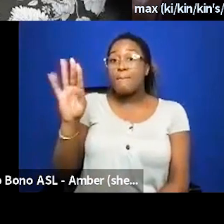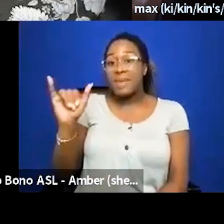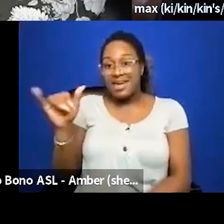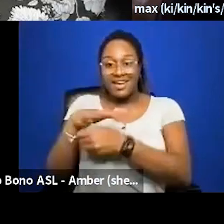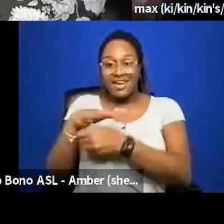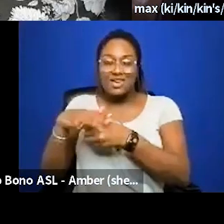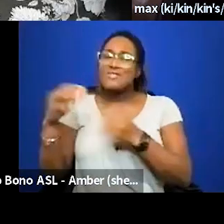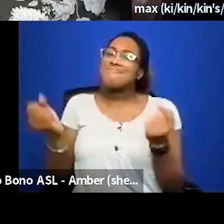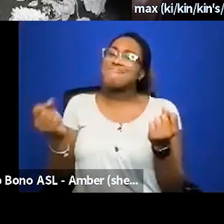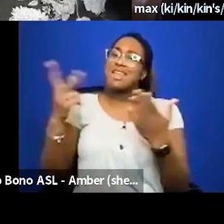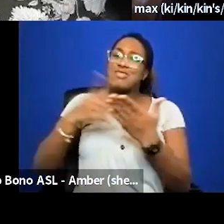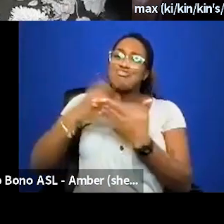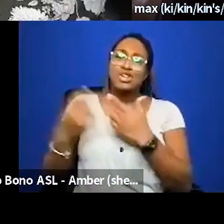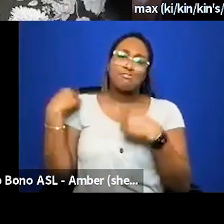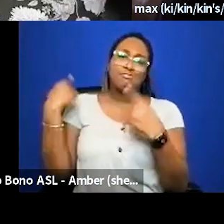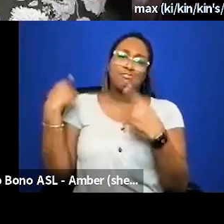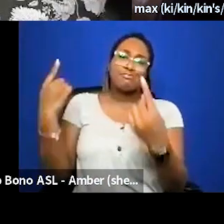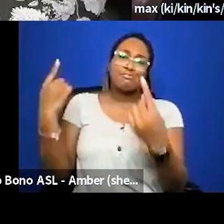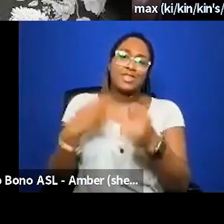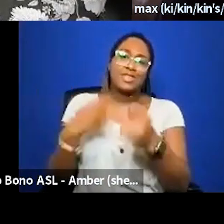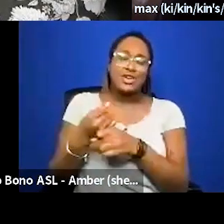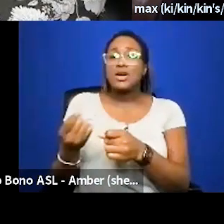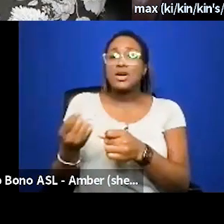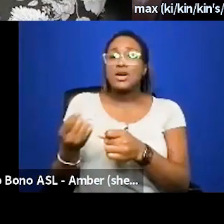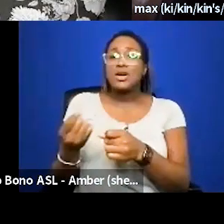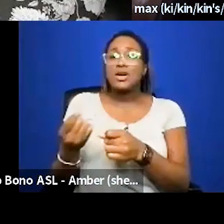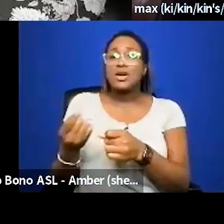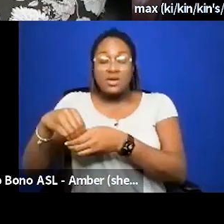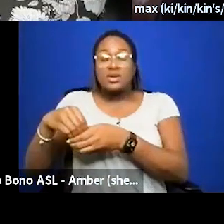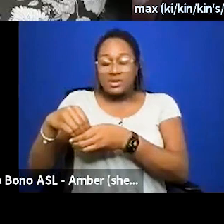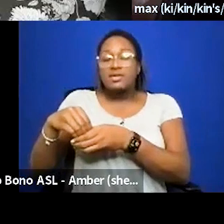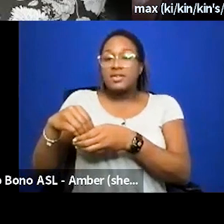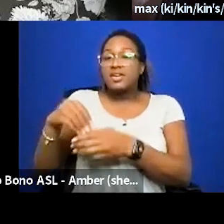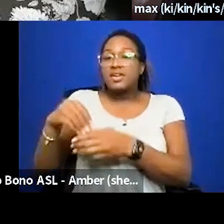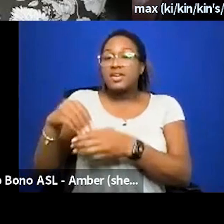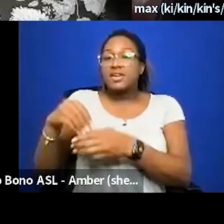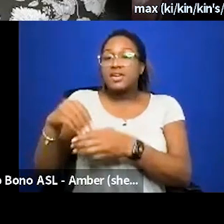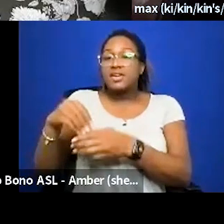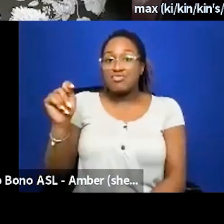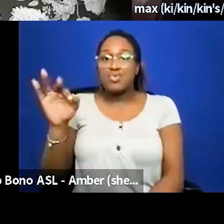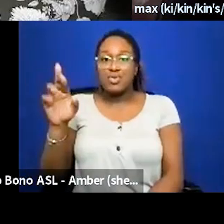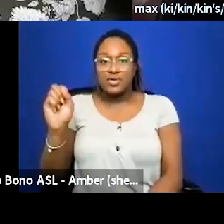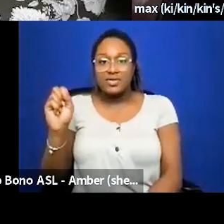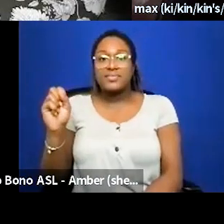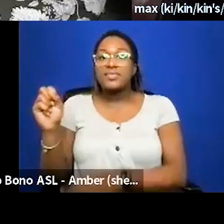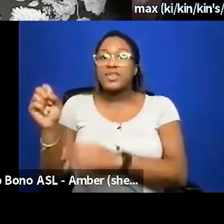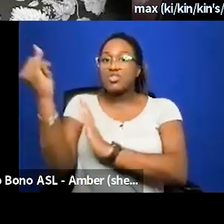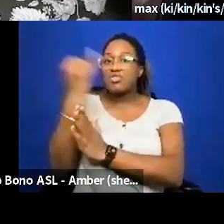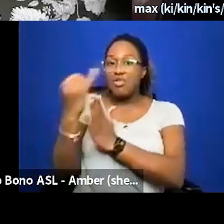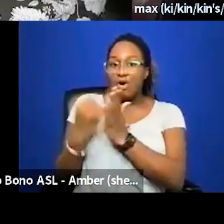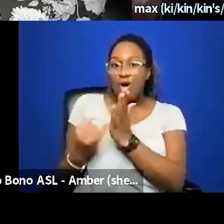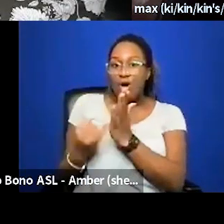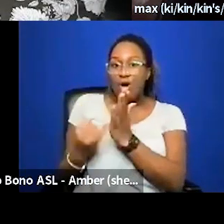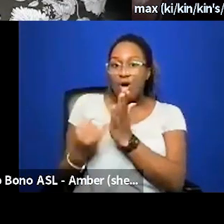over the years including organizing the collective fat rose um the art and zine project fat lib inc